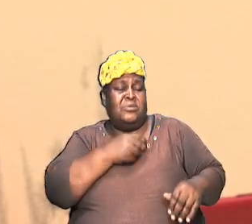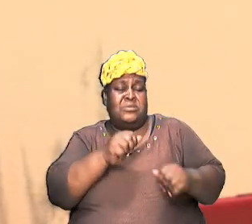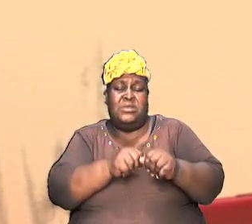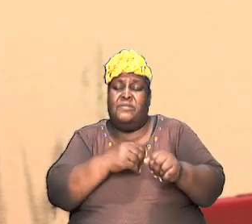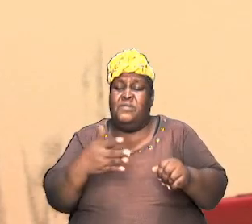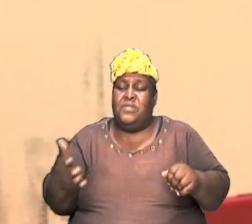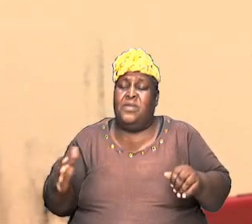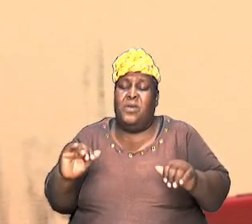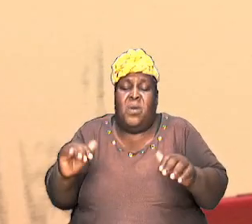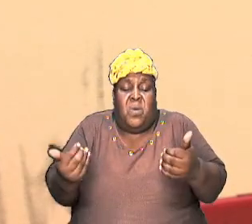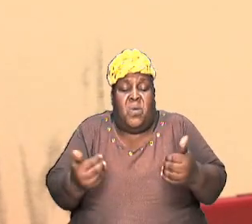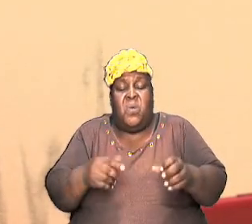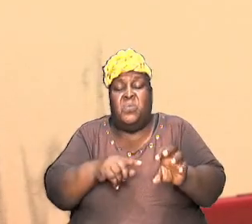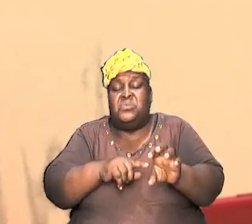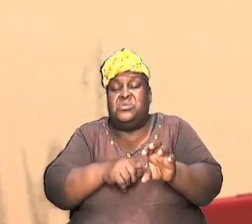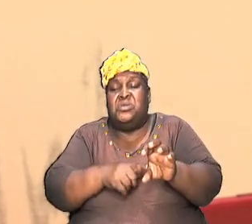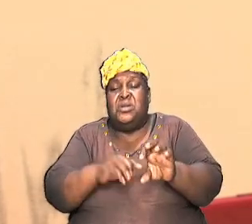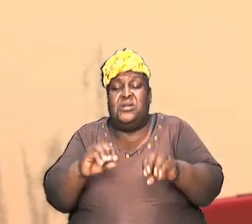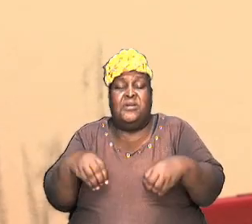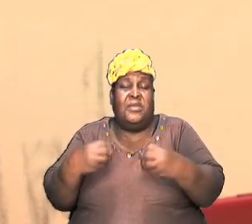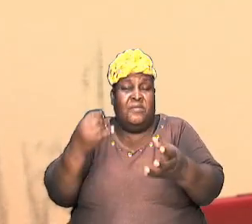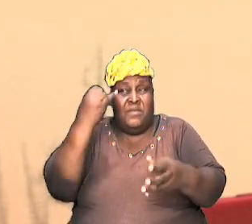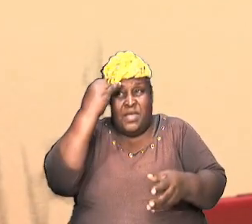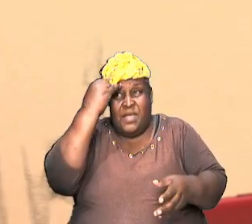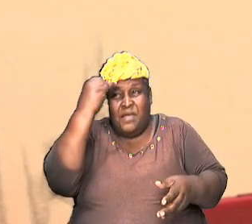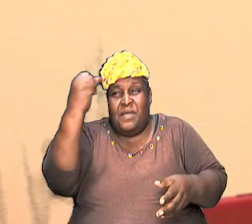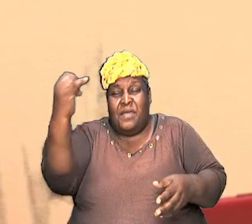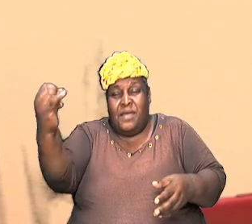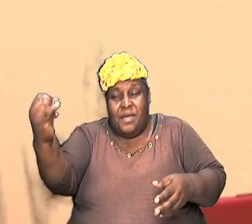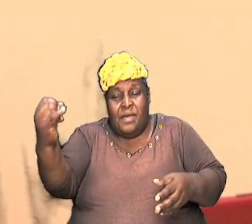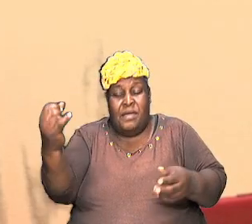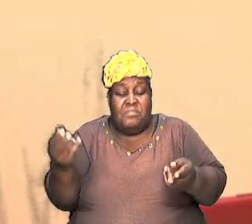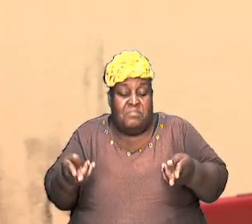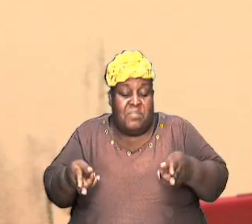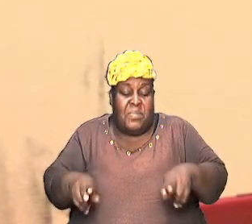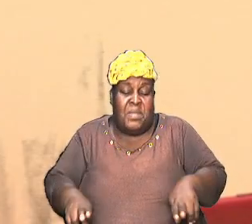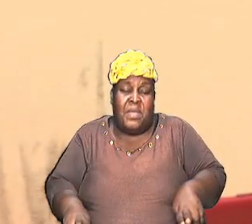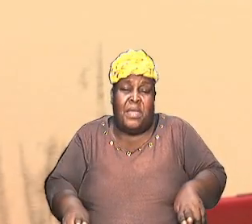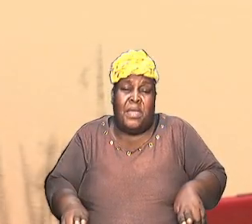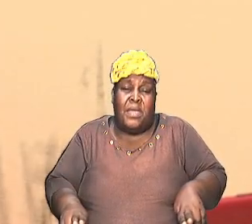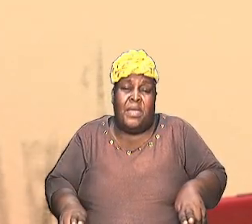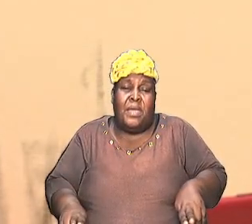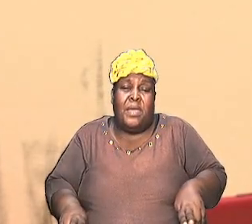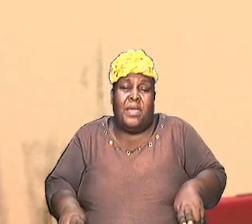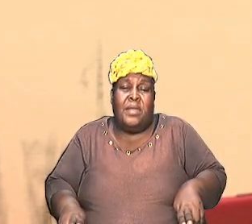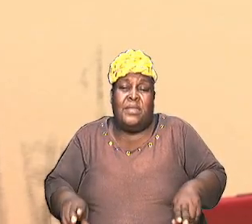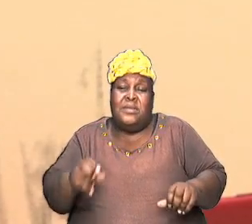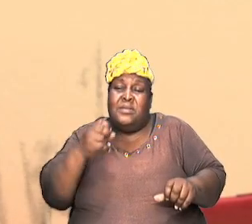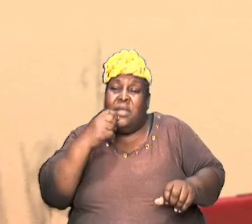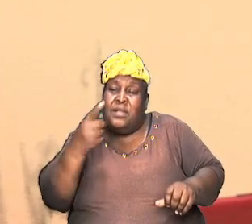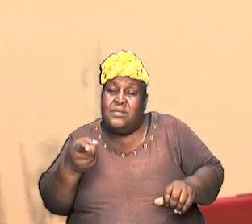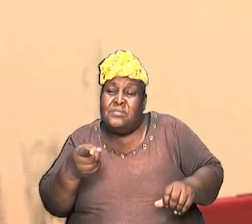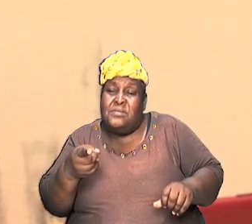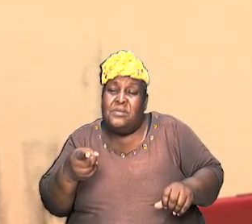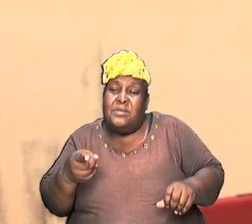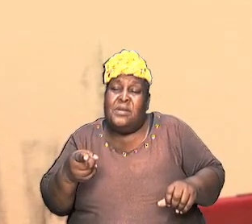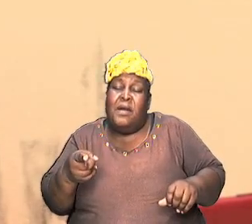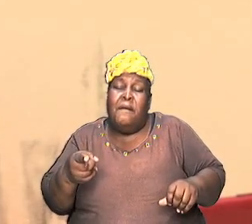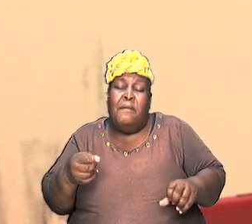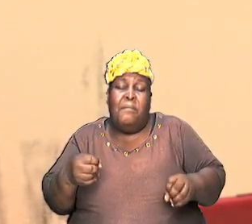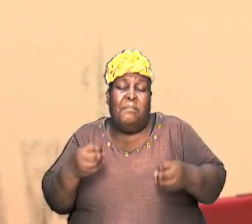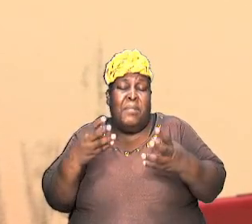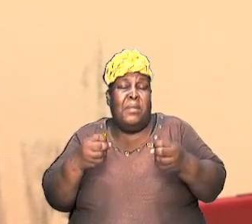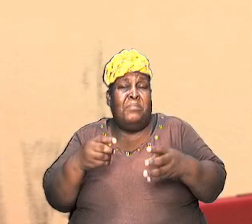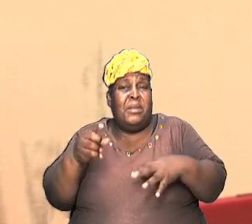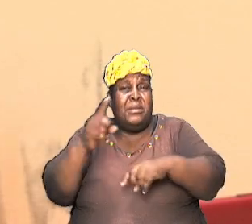started. He gives an idea of what happened and he rolled it out over a period of days and he